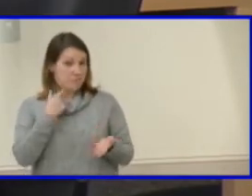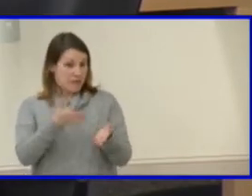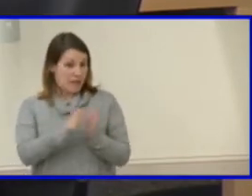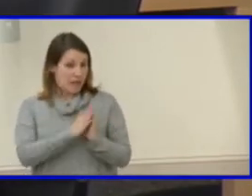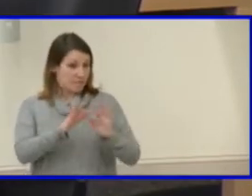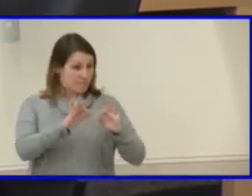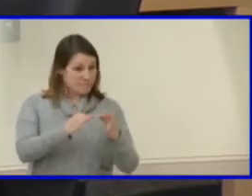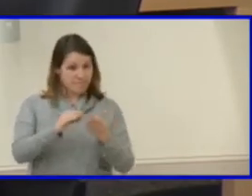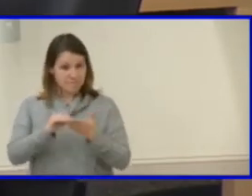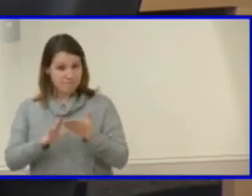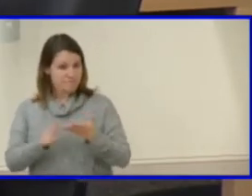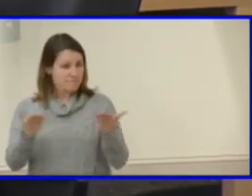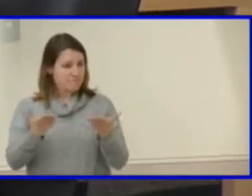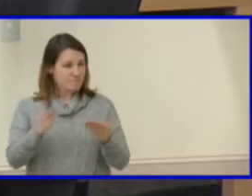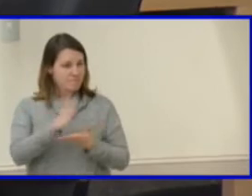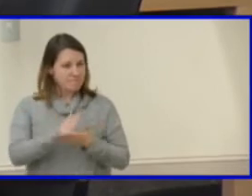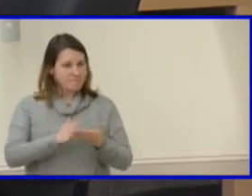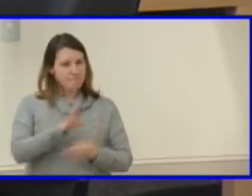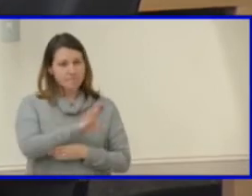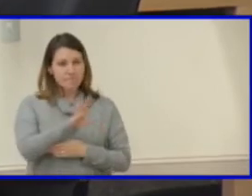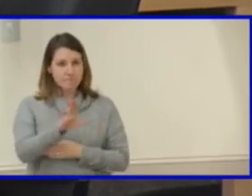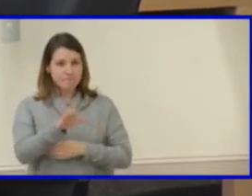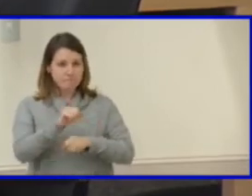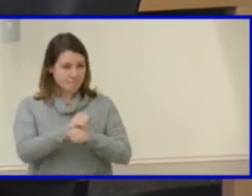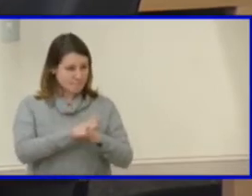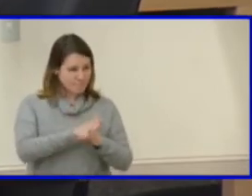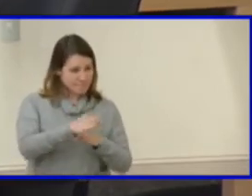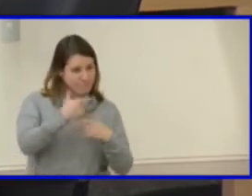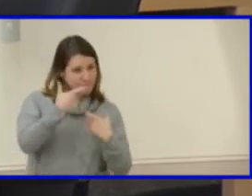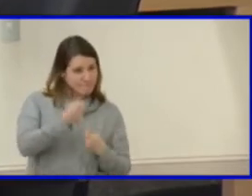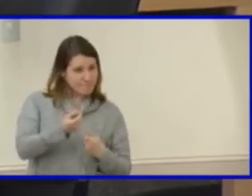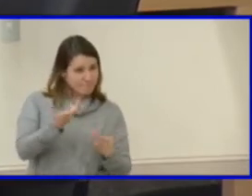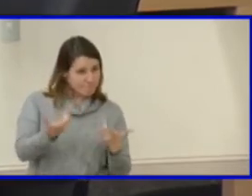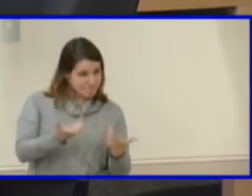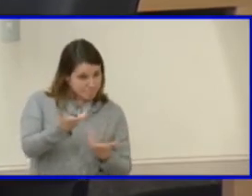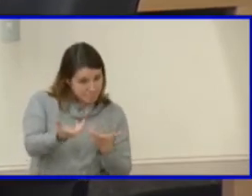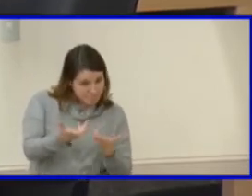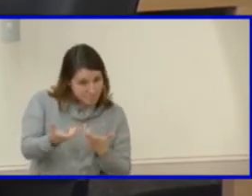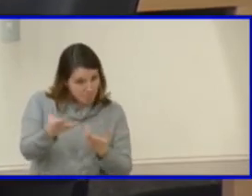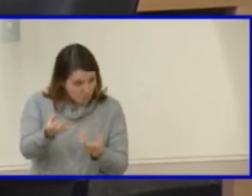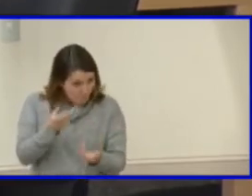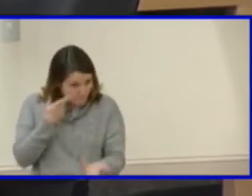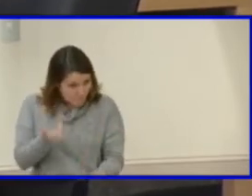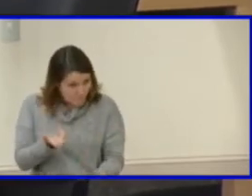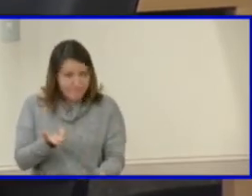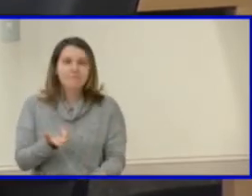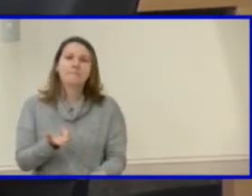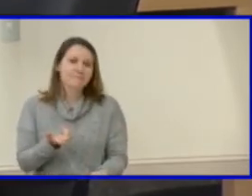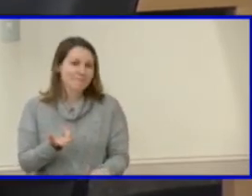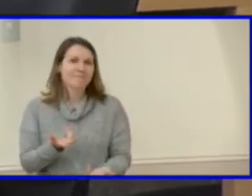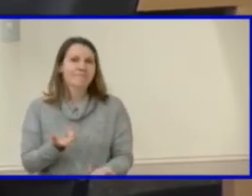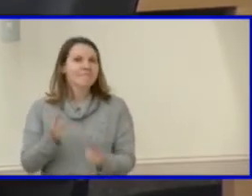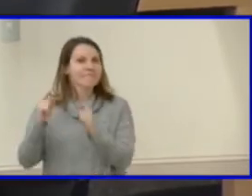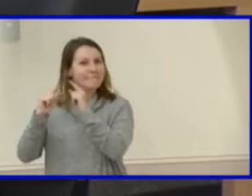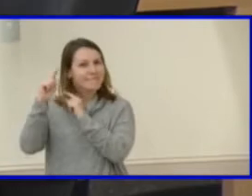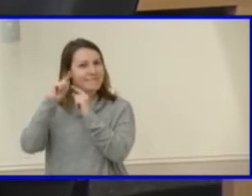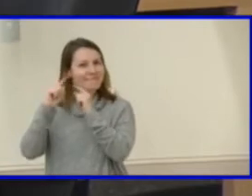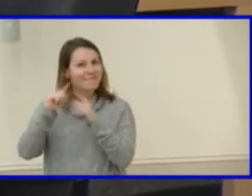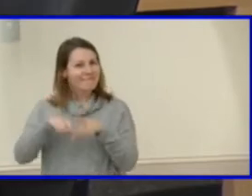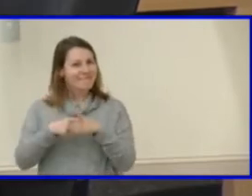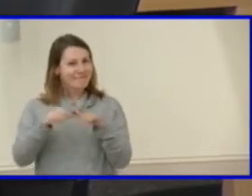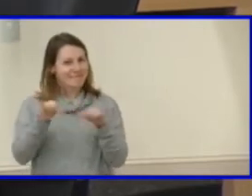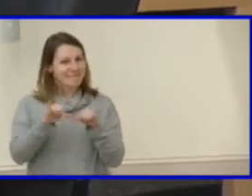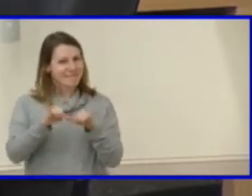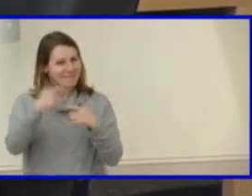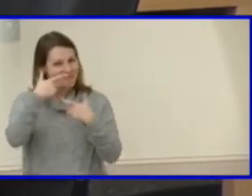what are some of the career interests that are listed in this resource. So, um, just something to consider to start measuring interest would be